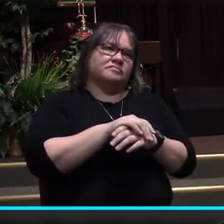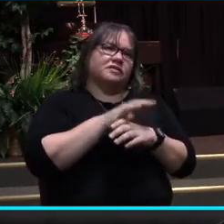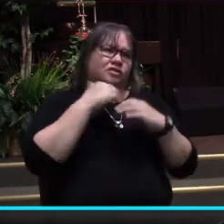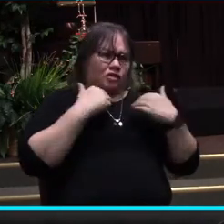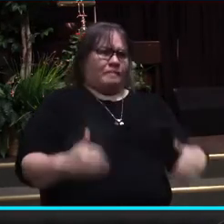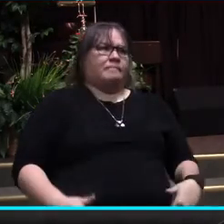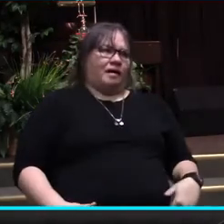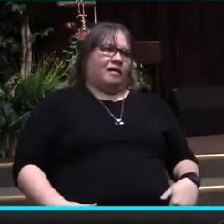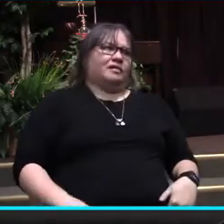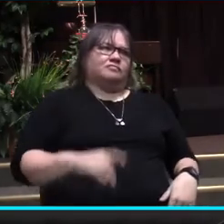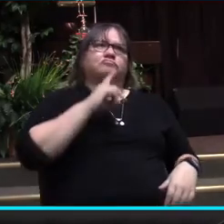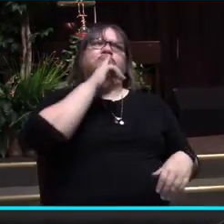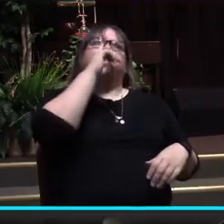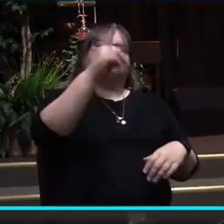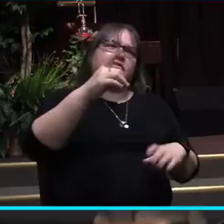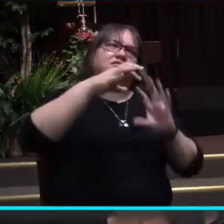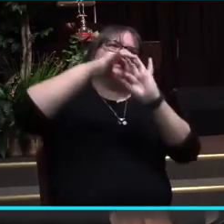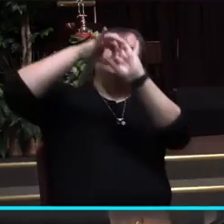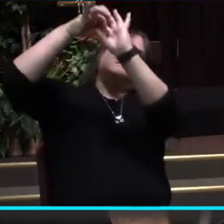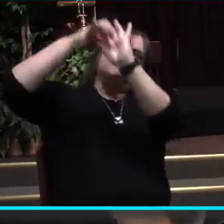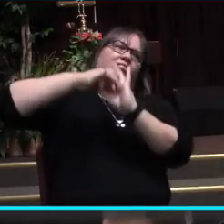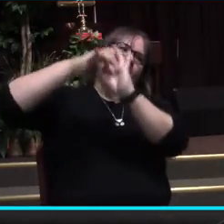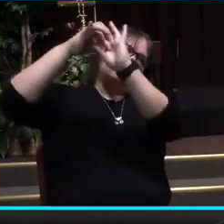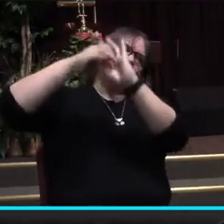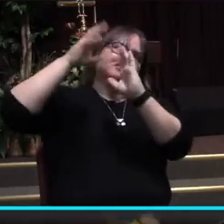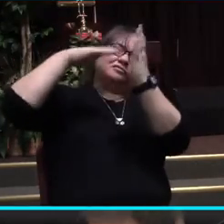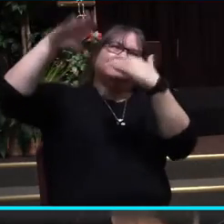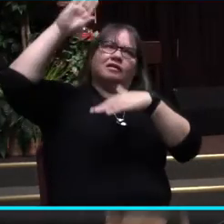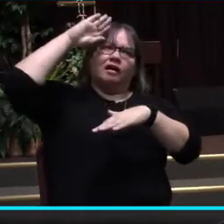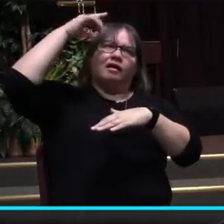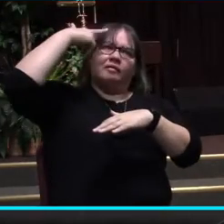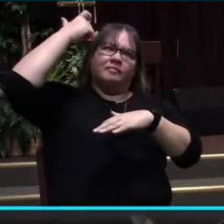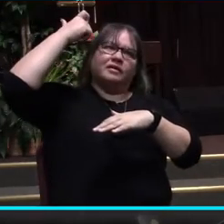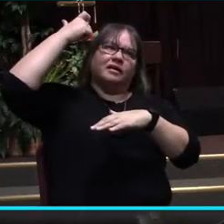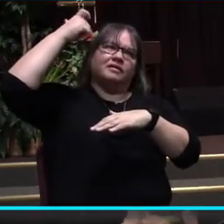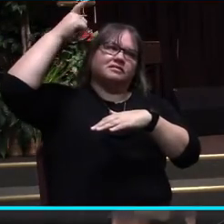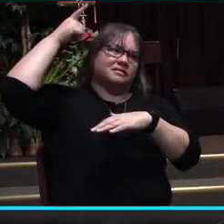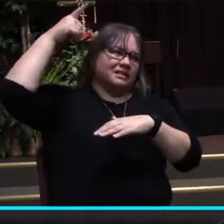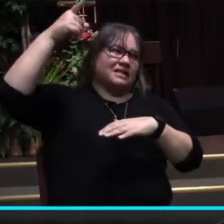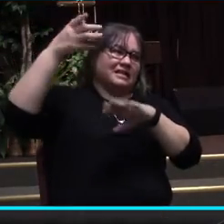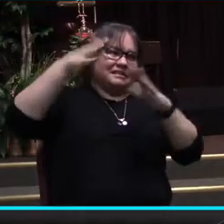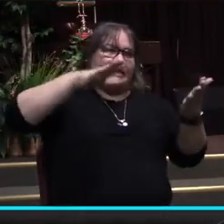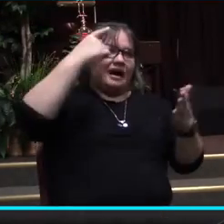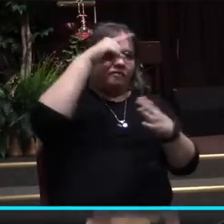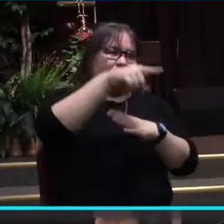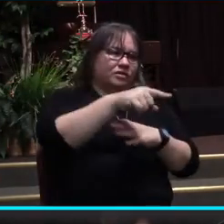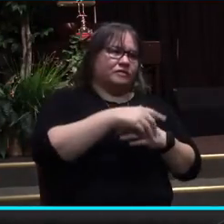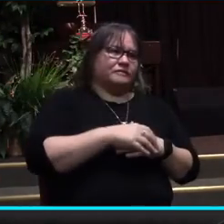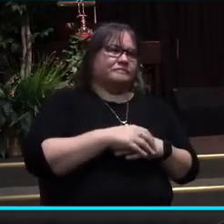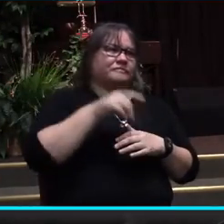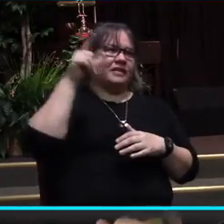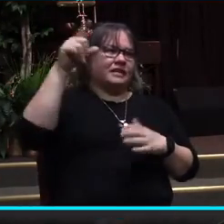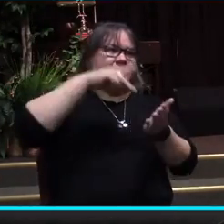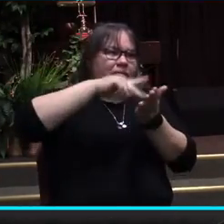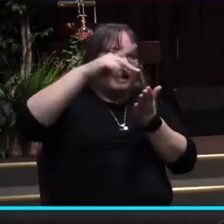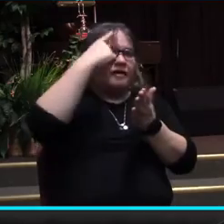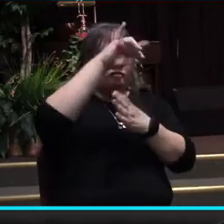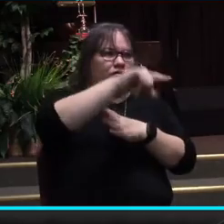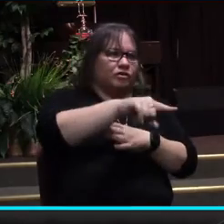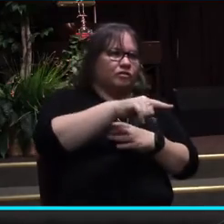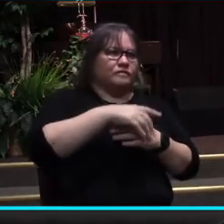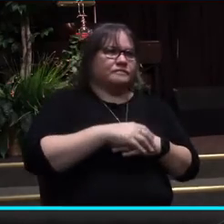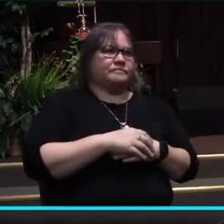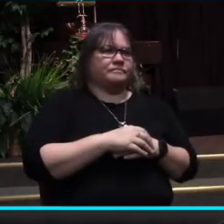belongs to God, because he purchased you. He died for you. He paid for you.